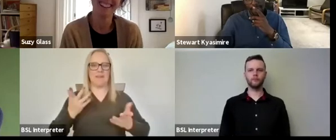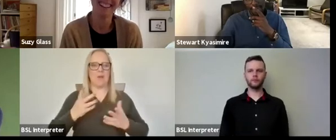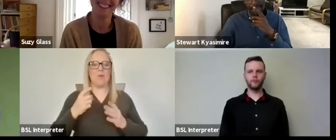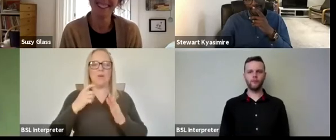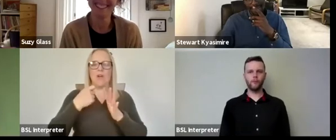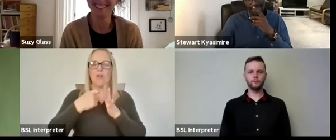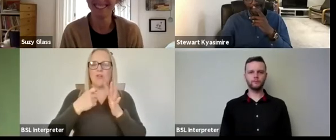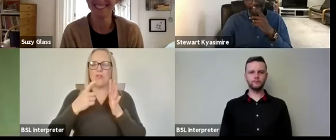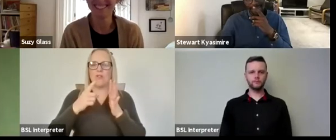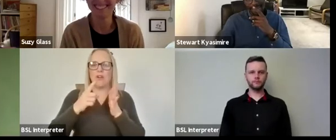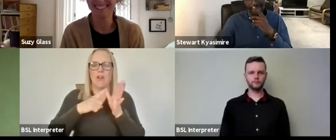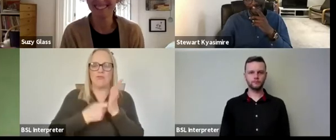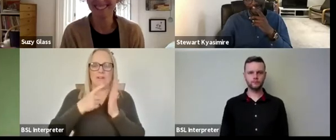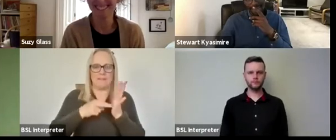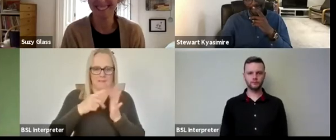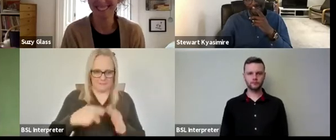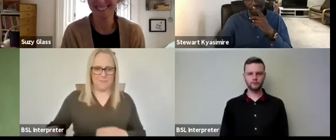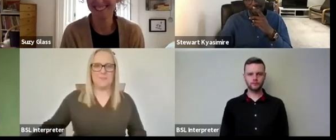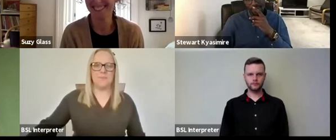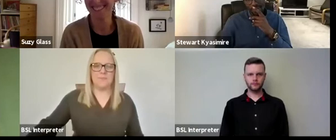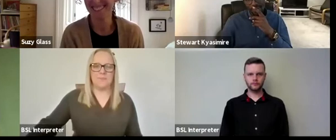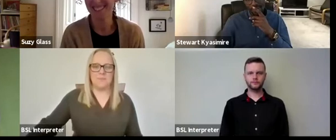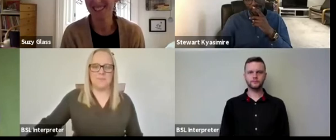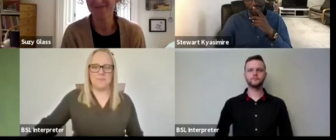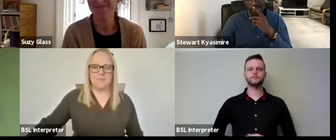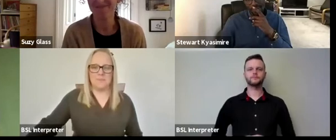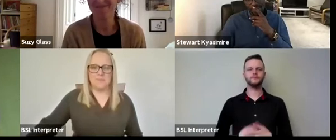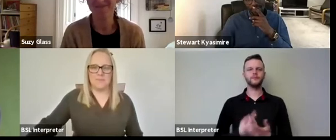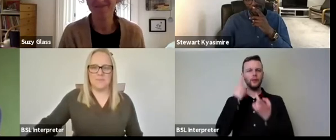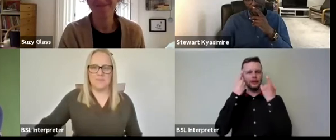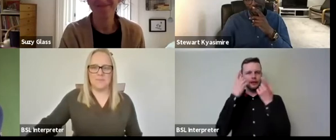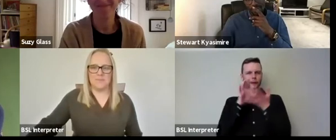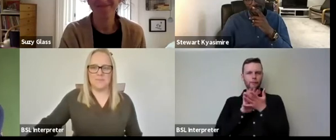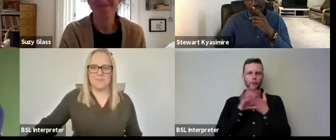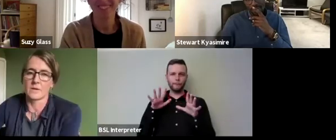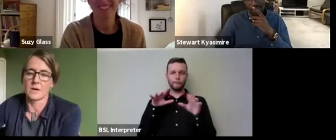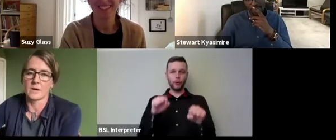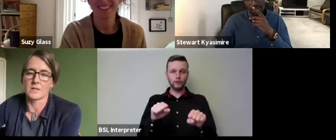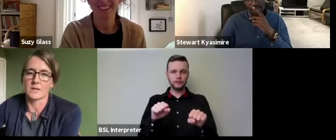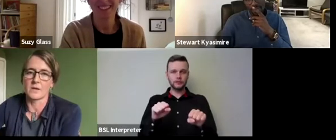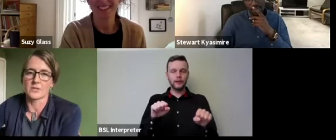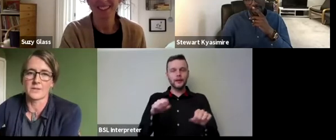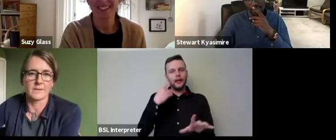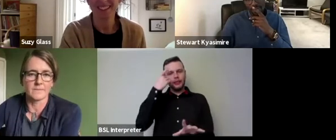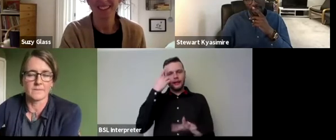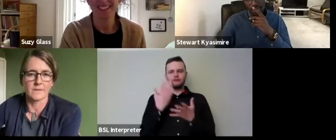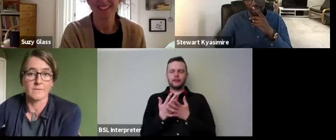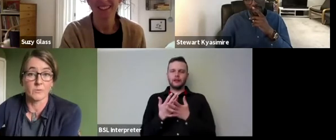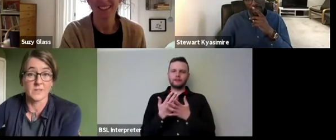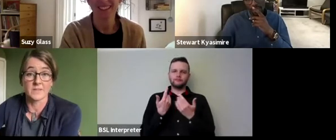and yeah this whole idea of pausing in some respects is it's a luxury